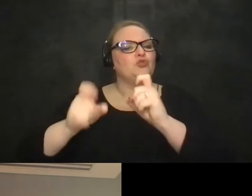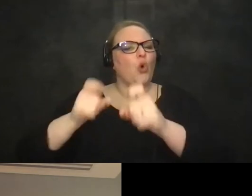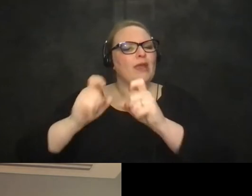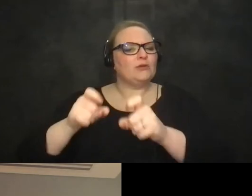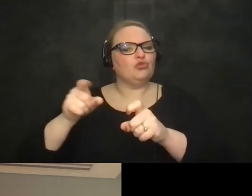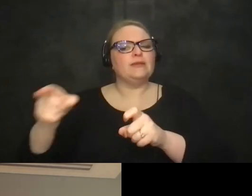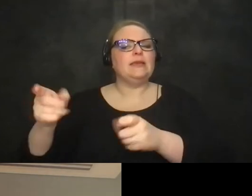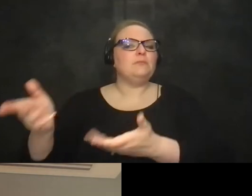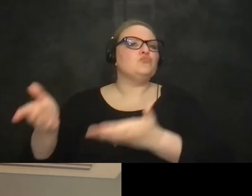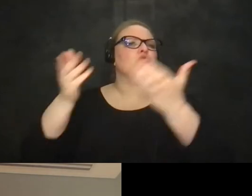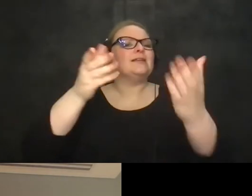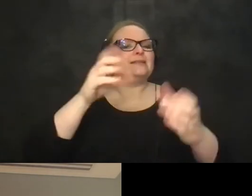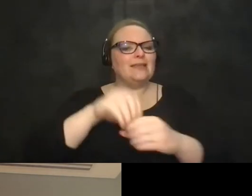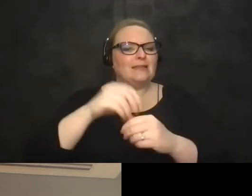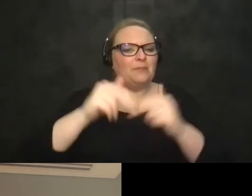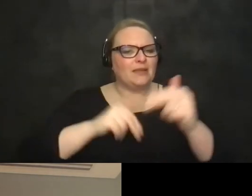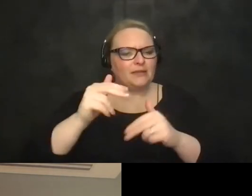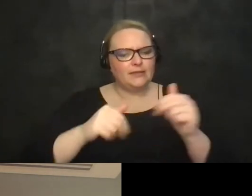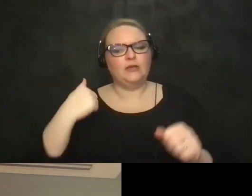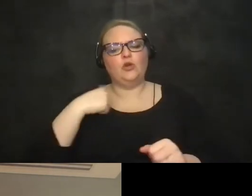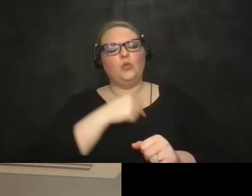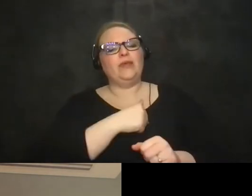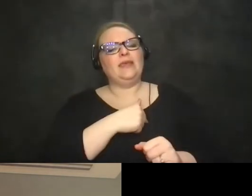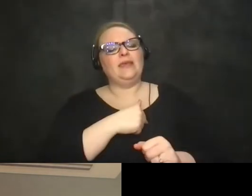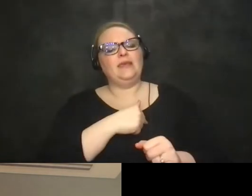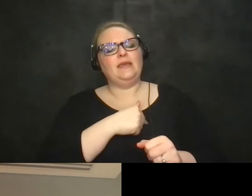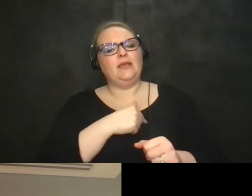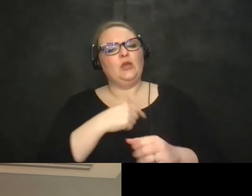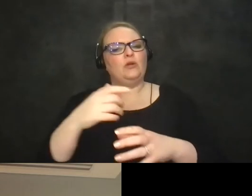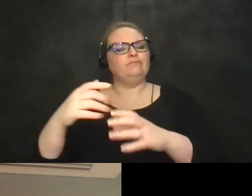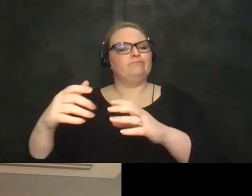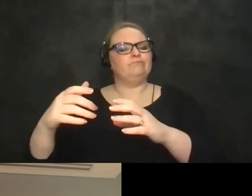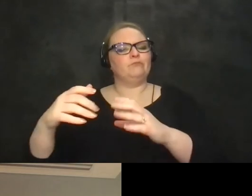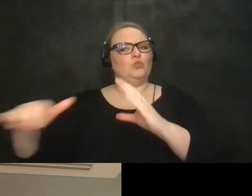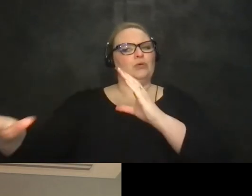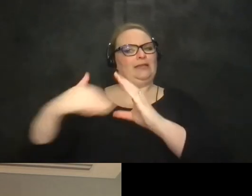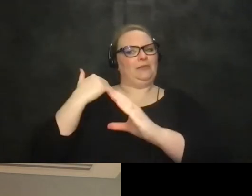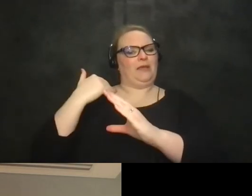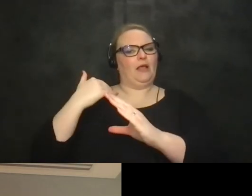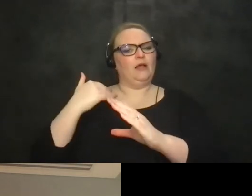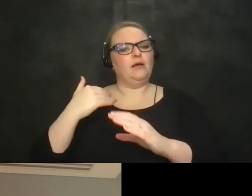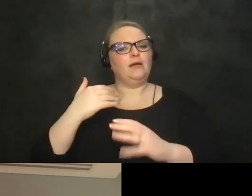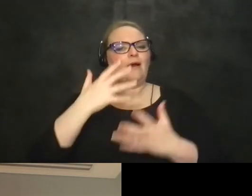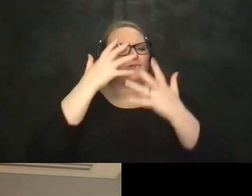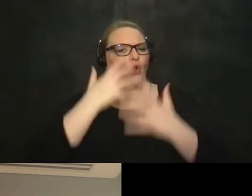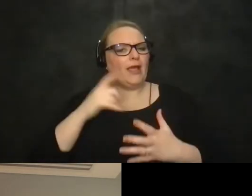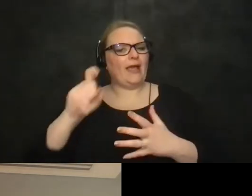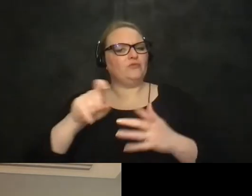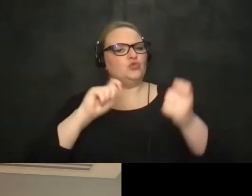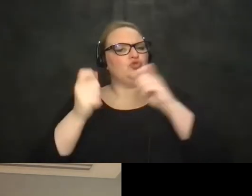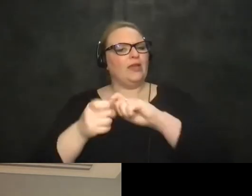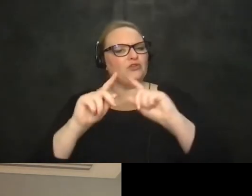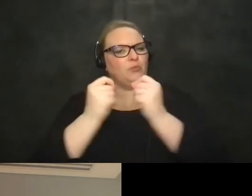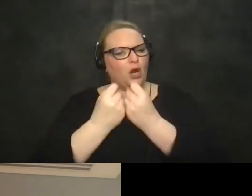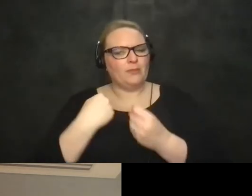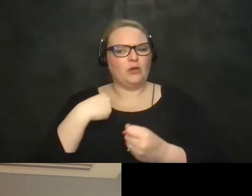um we received uh an email saying unfortunately they're going to have to move them departments and when we